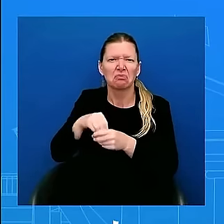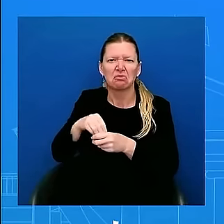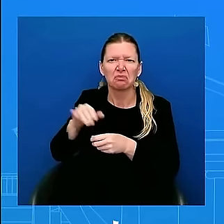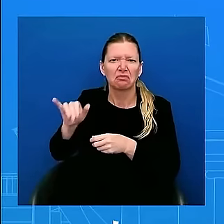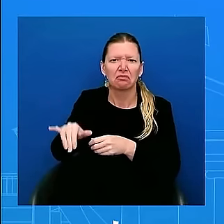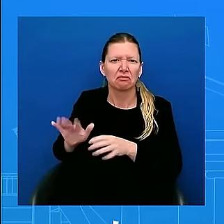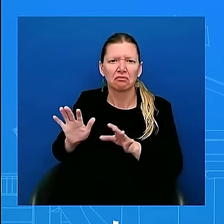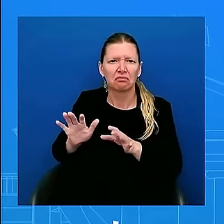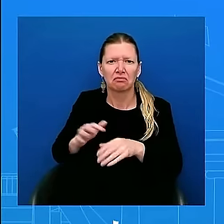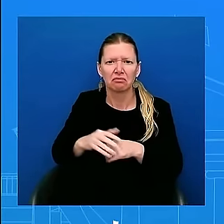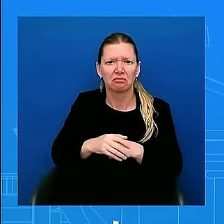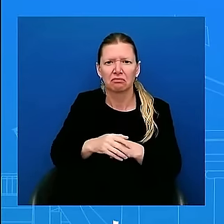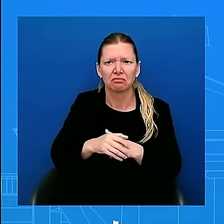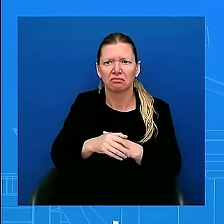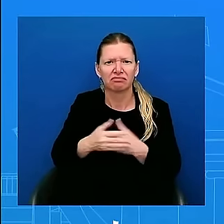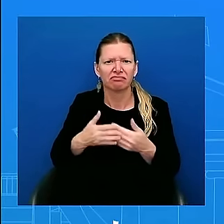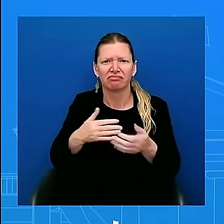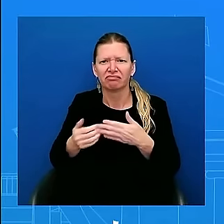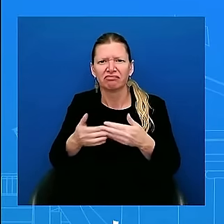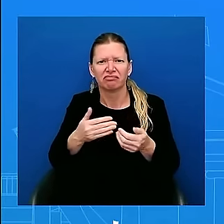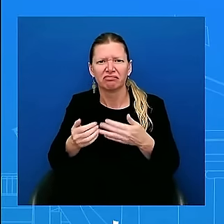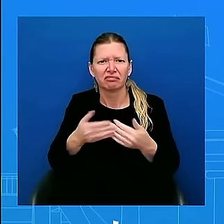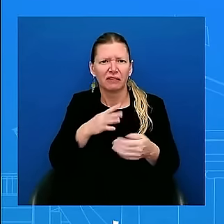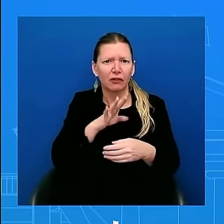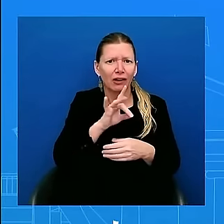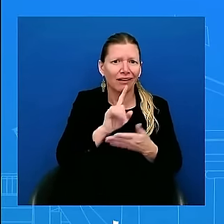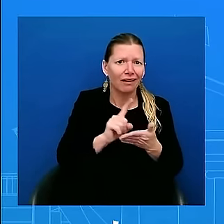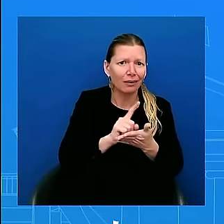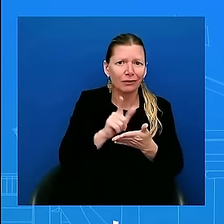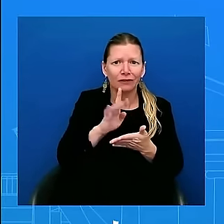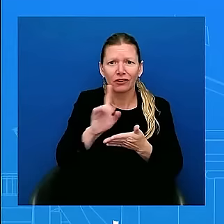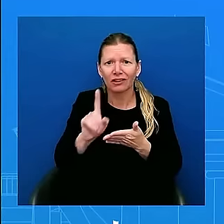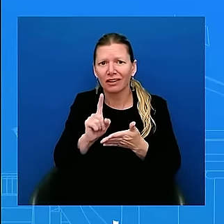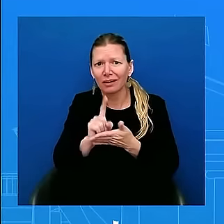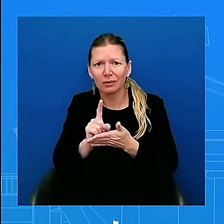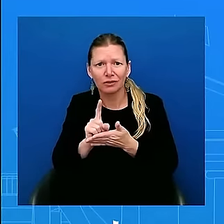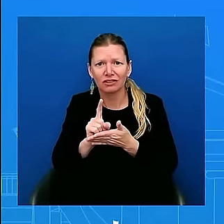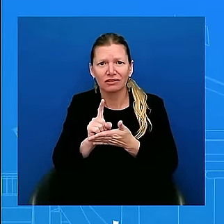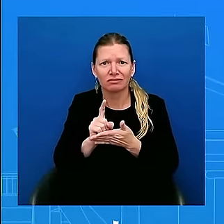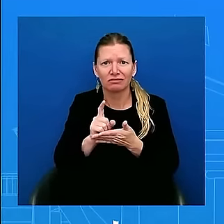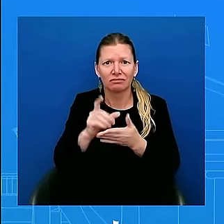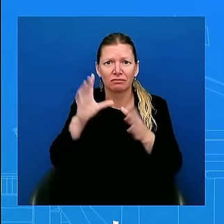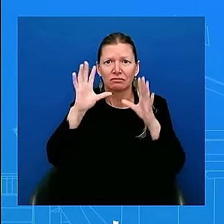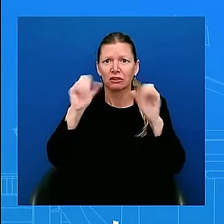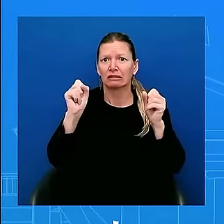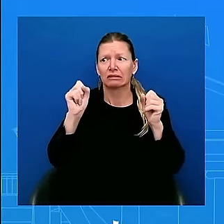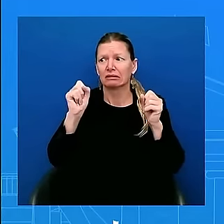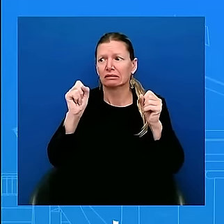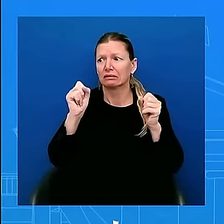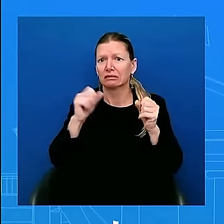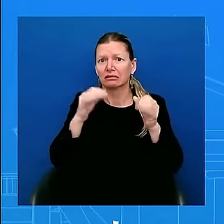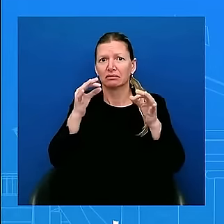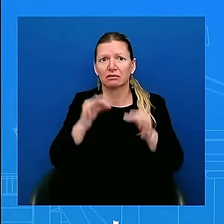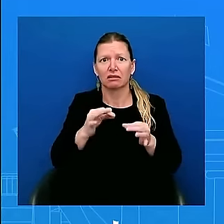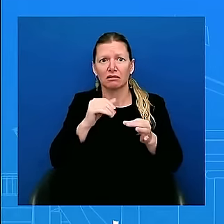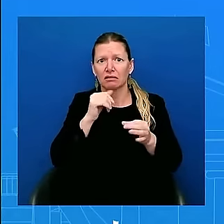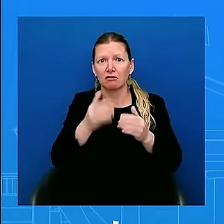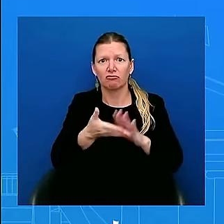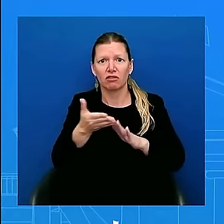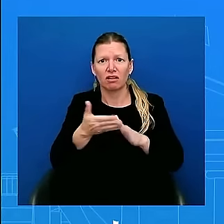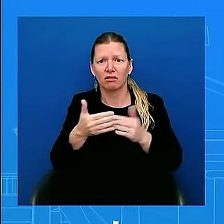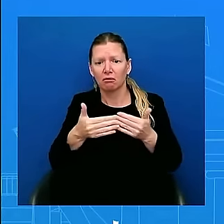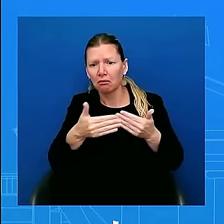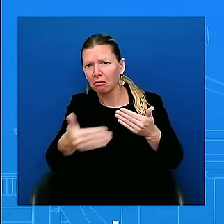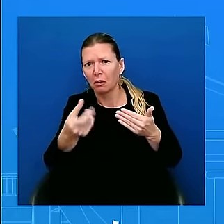48 hours after the president decided not to run the coalescing of support behind the vice president which is not surprising she